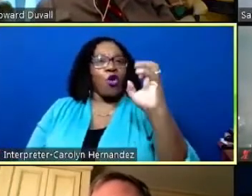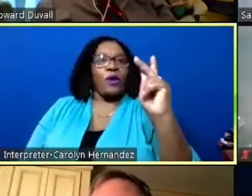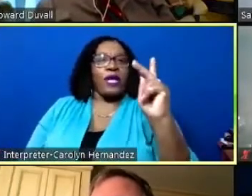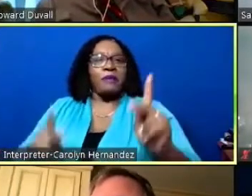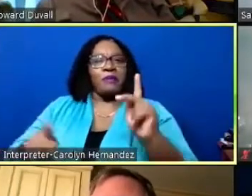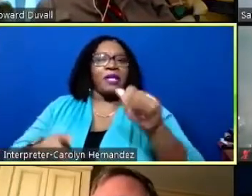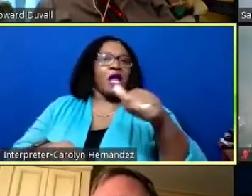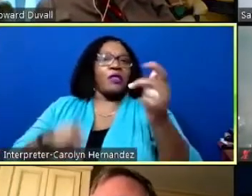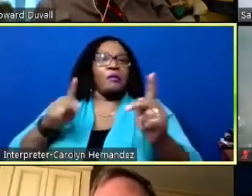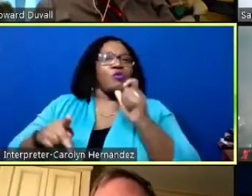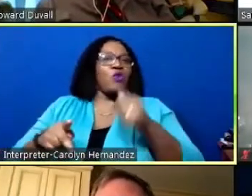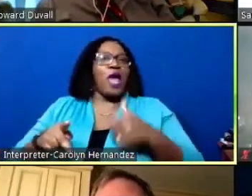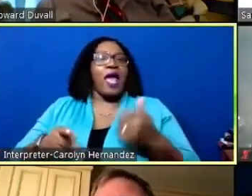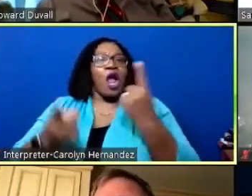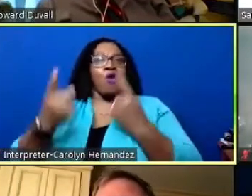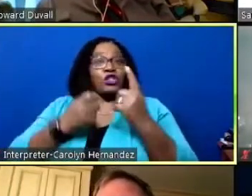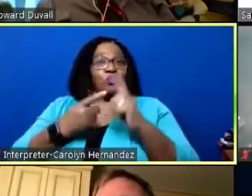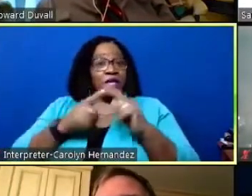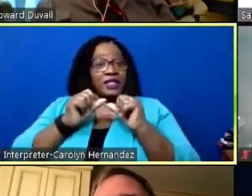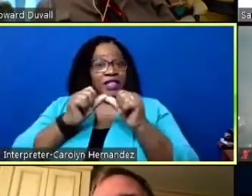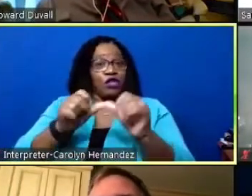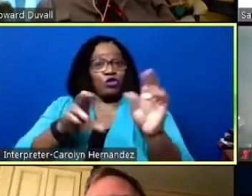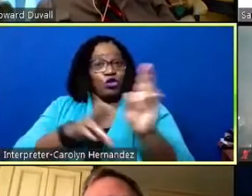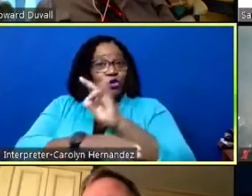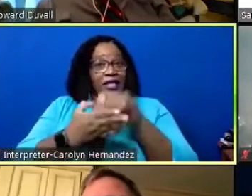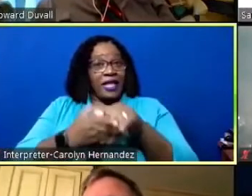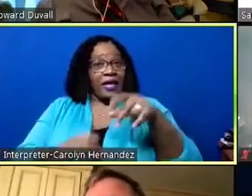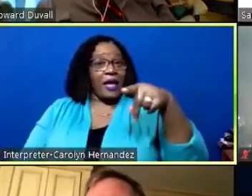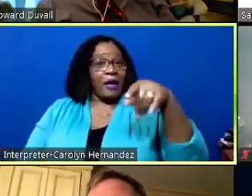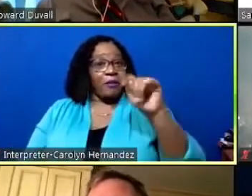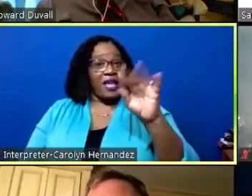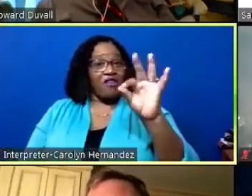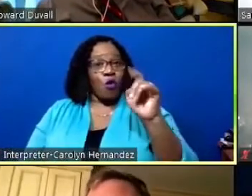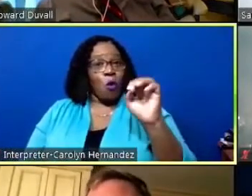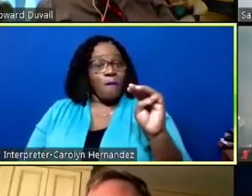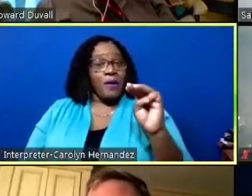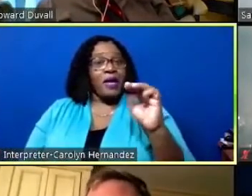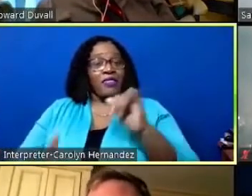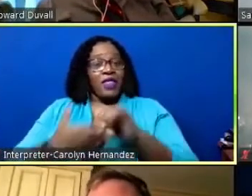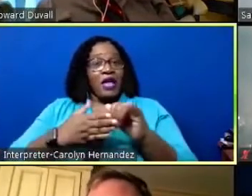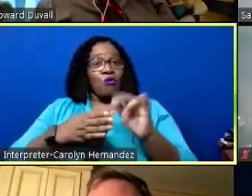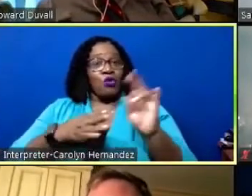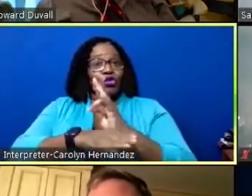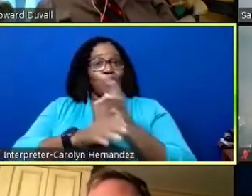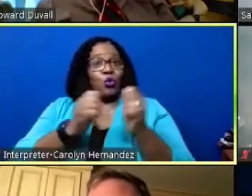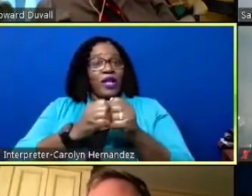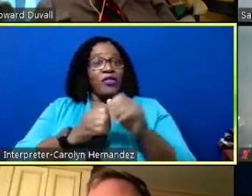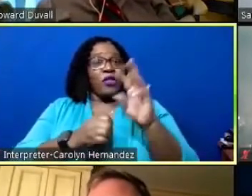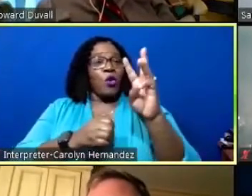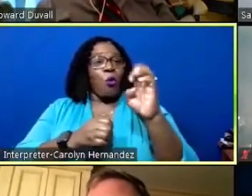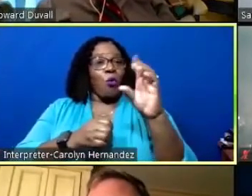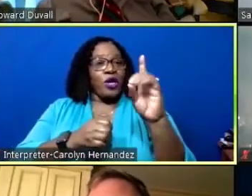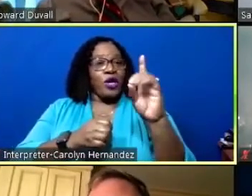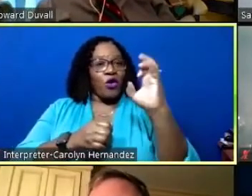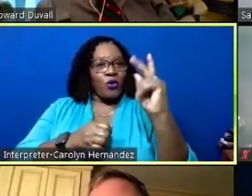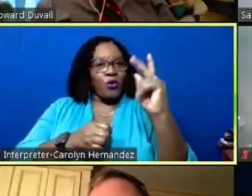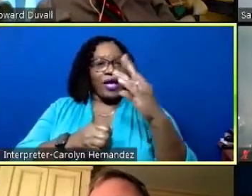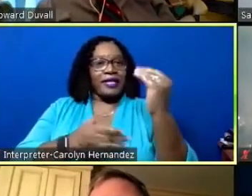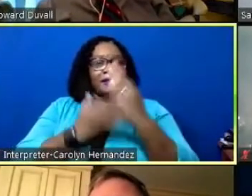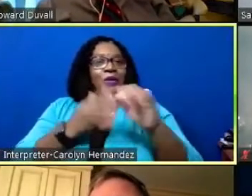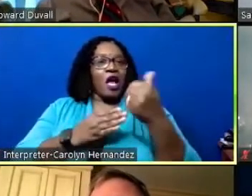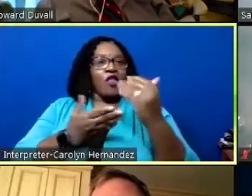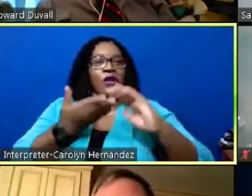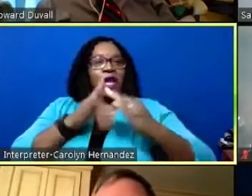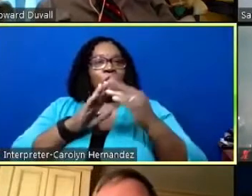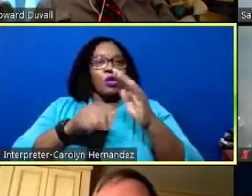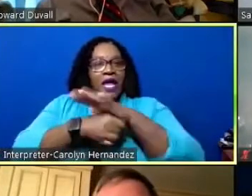questions do you want to continue to use that platform um that we did with uh wood creek and in some of the other neighborhoods